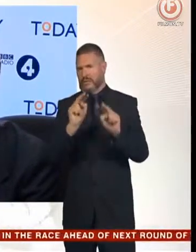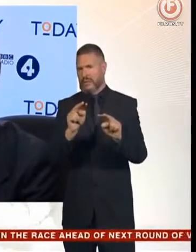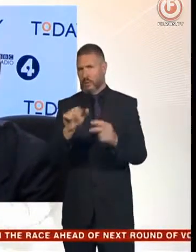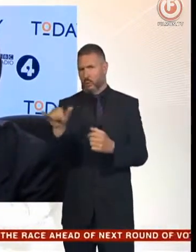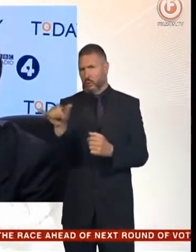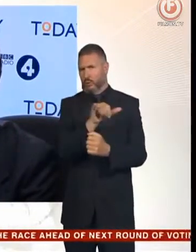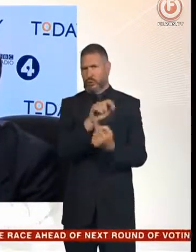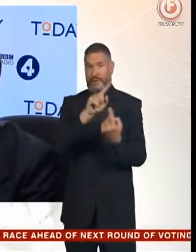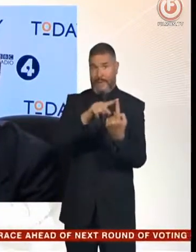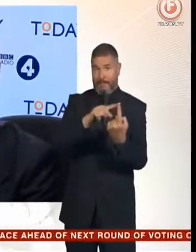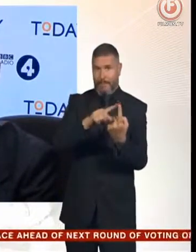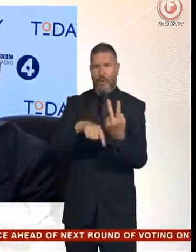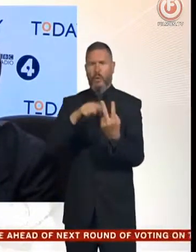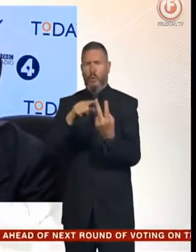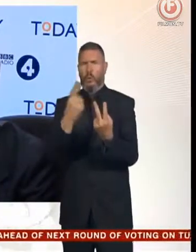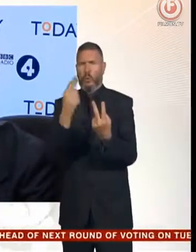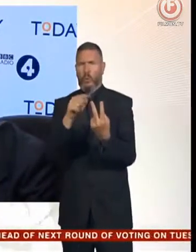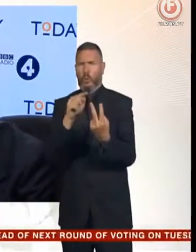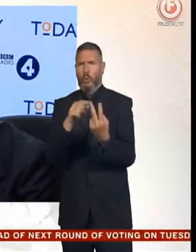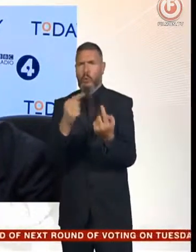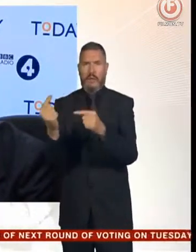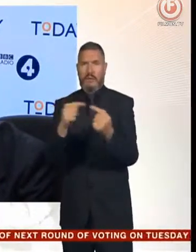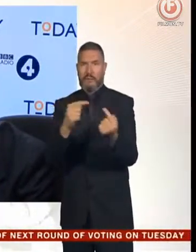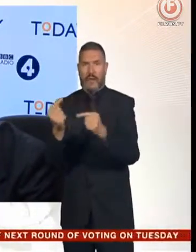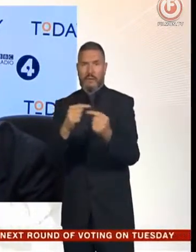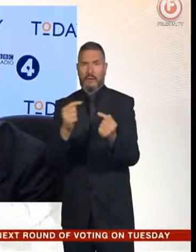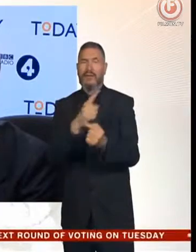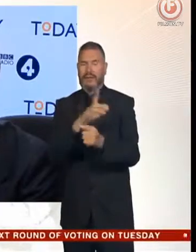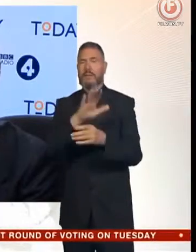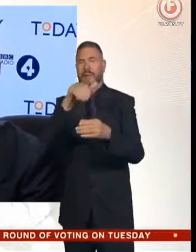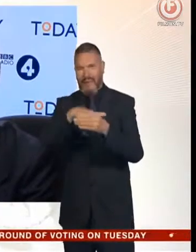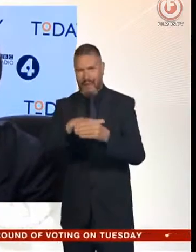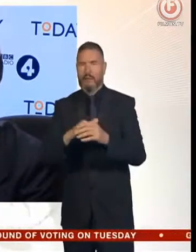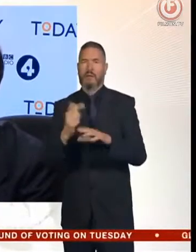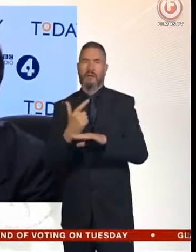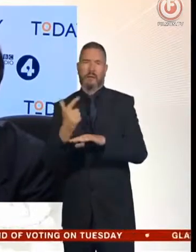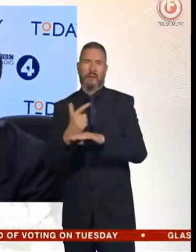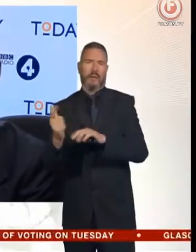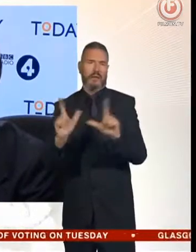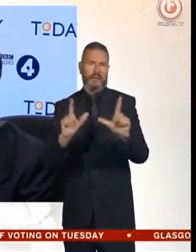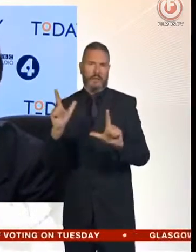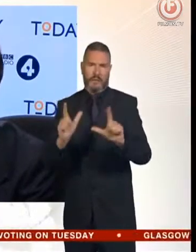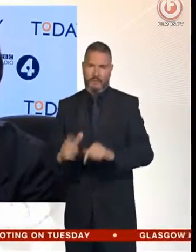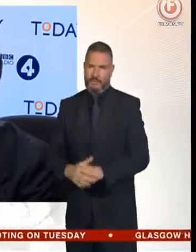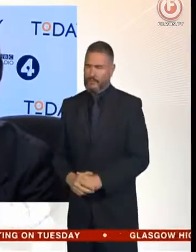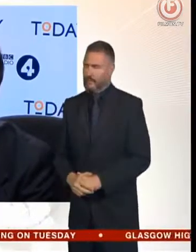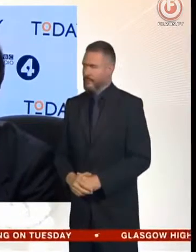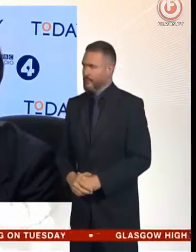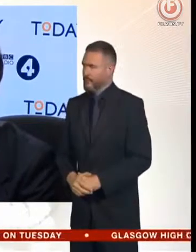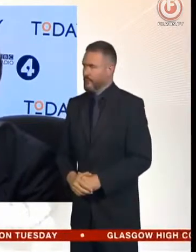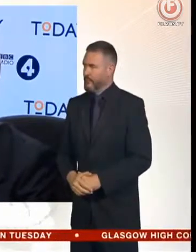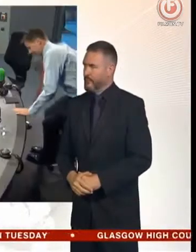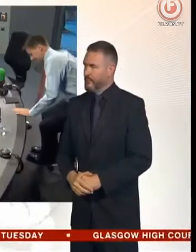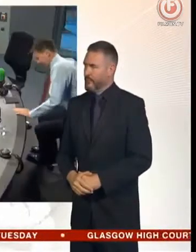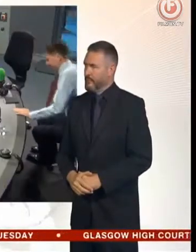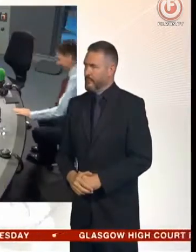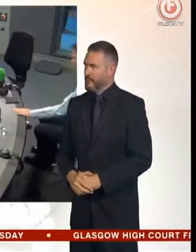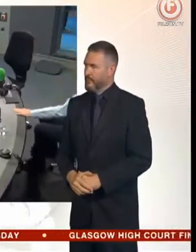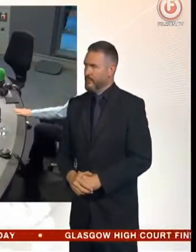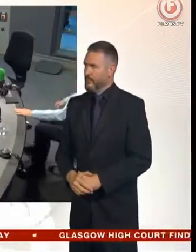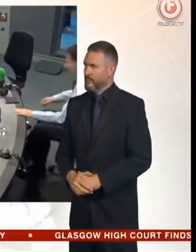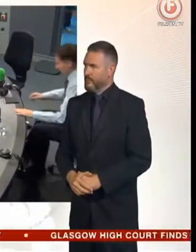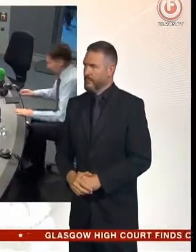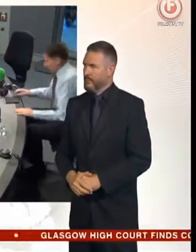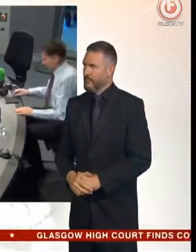they want going up against Boris in the final two. And there's only one way they can judge that, which is by seeing Boris on the stage against the other candidates. Public